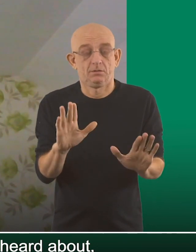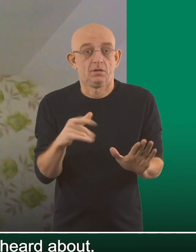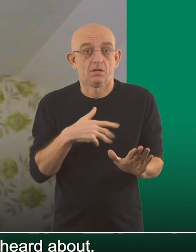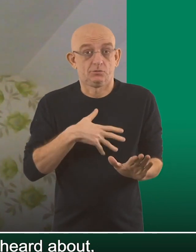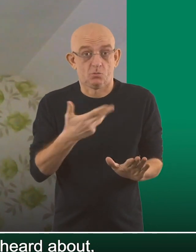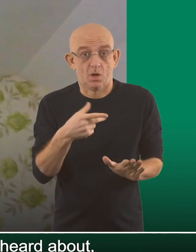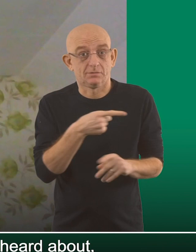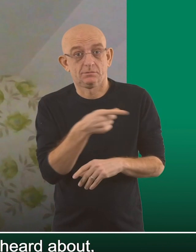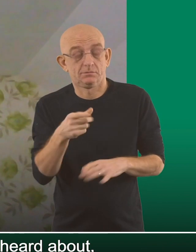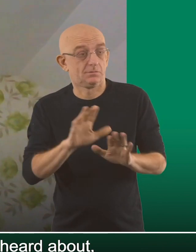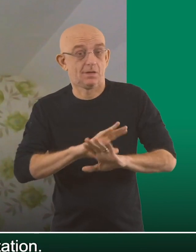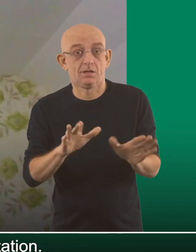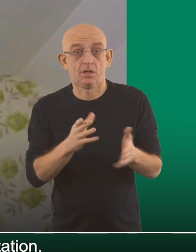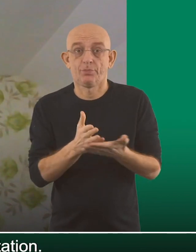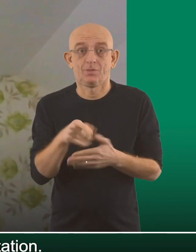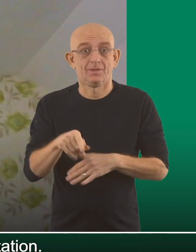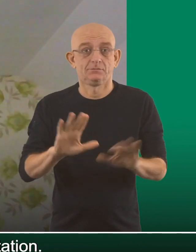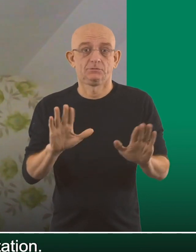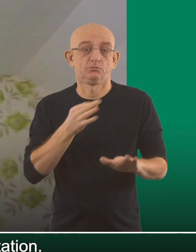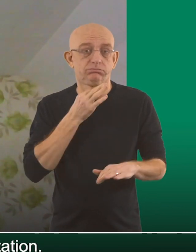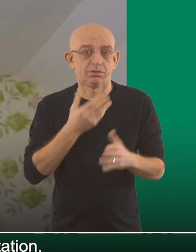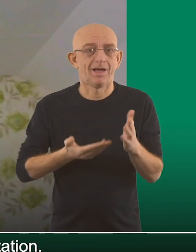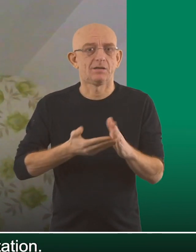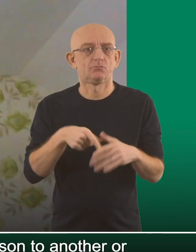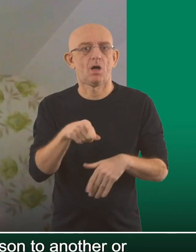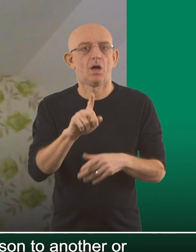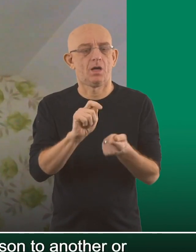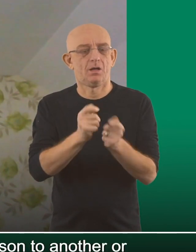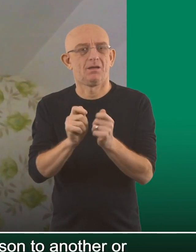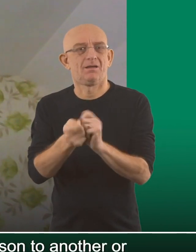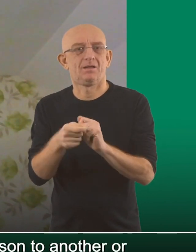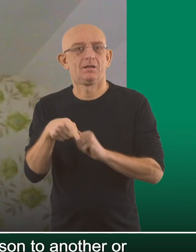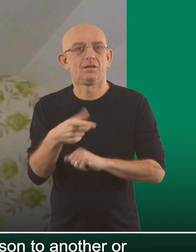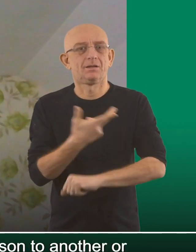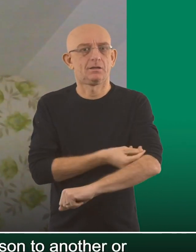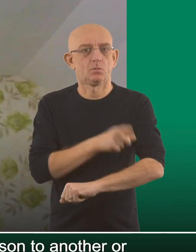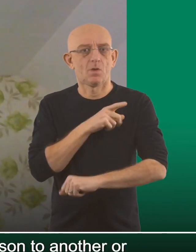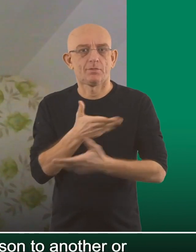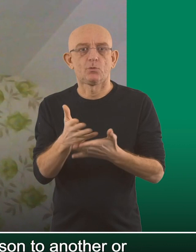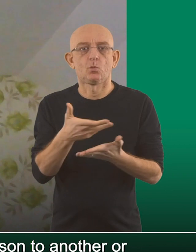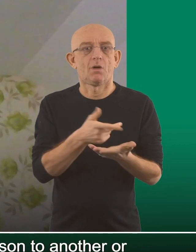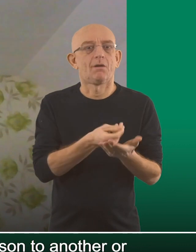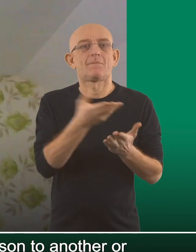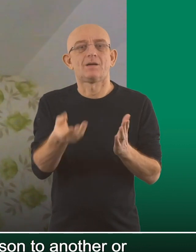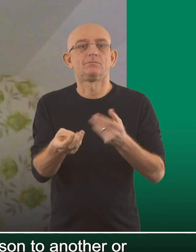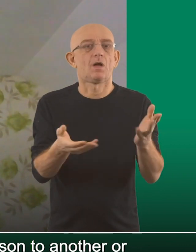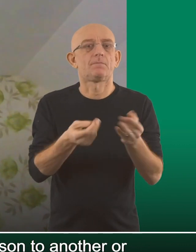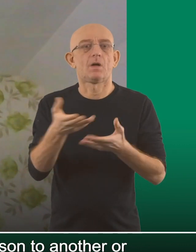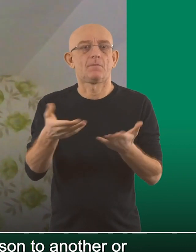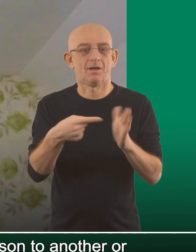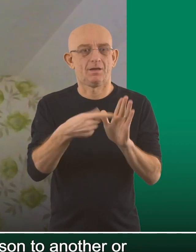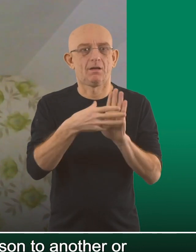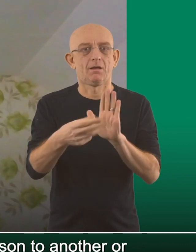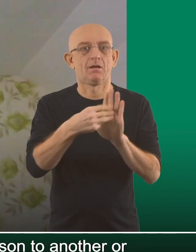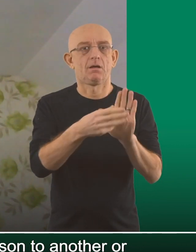not something that I would wish on anybody. And finally, there's a risk of mutation. Every time the virus transmits from one person to another, or every time it